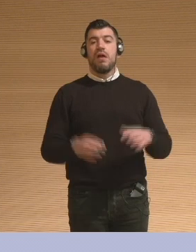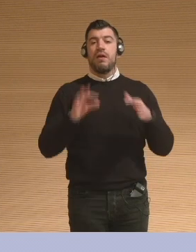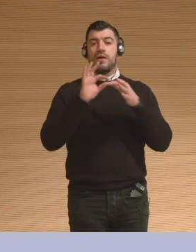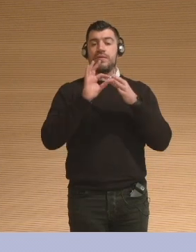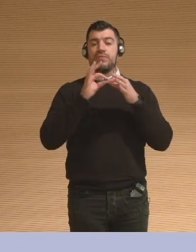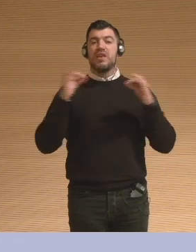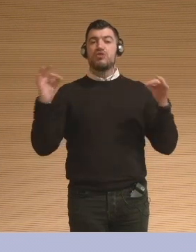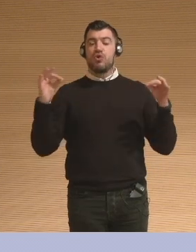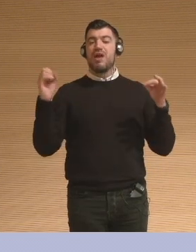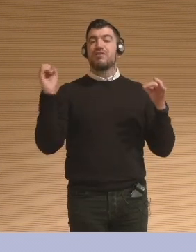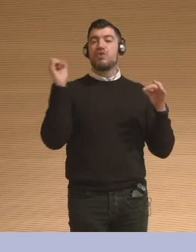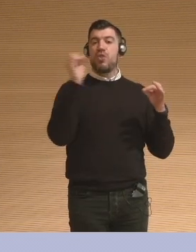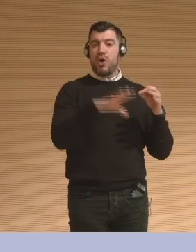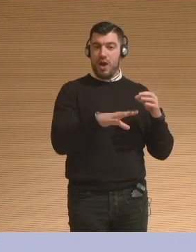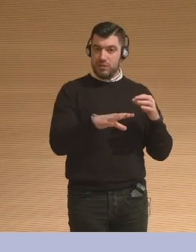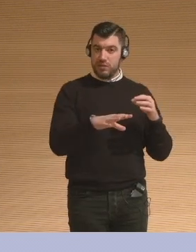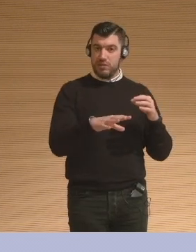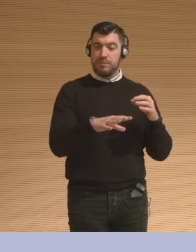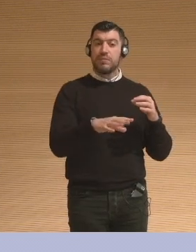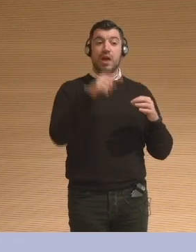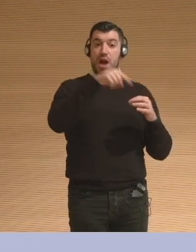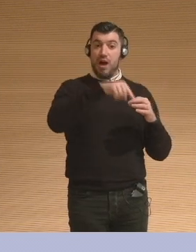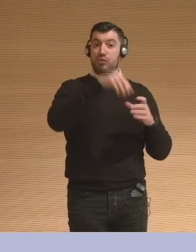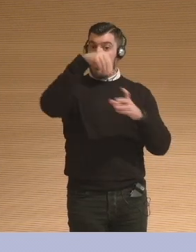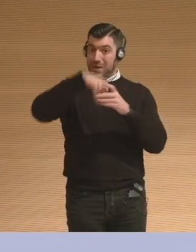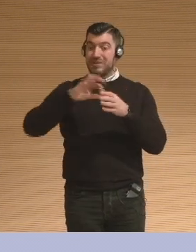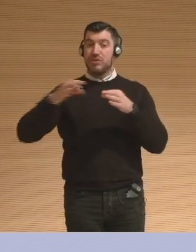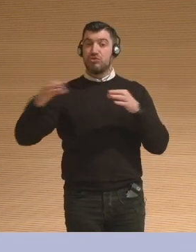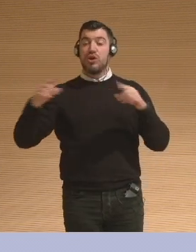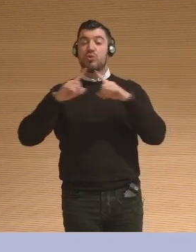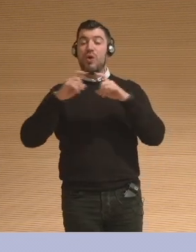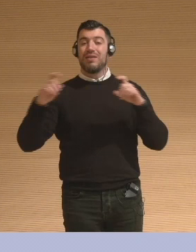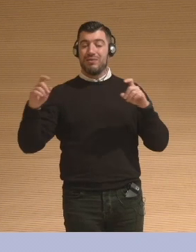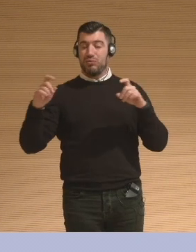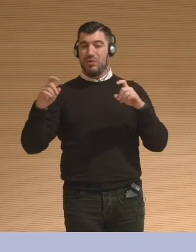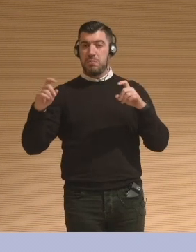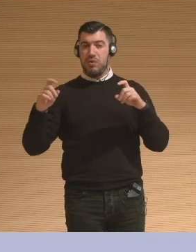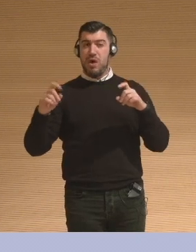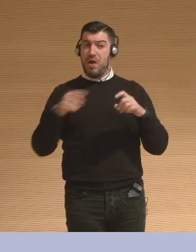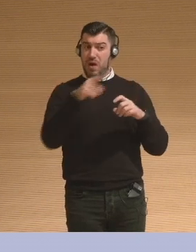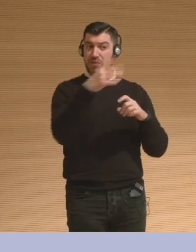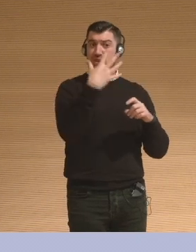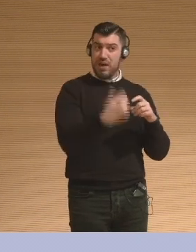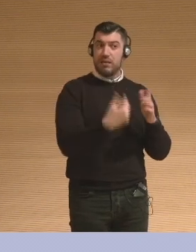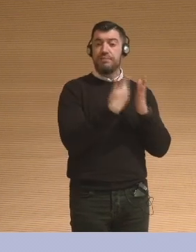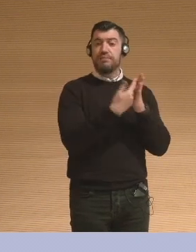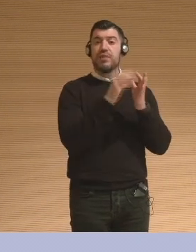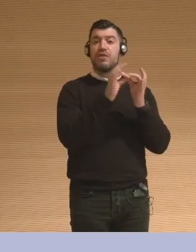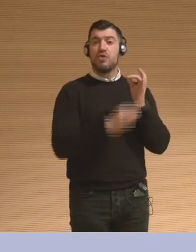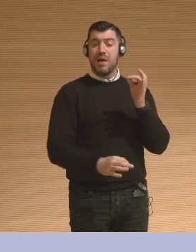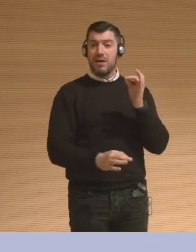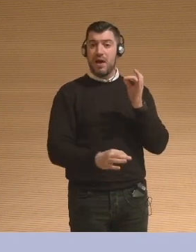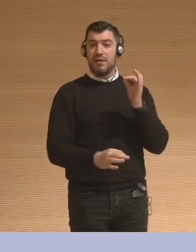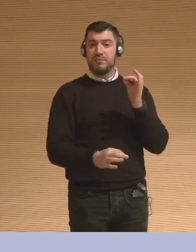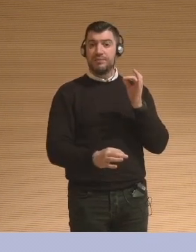And do you, do you have any data or stories of the visitors? And